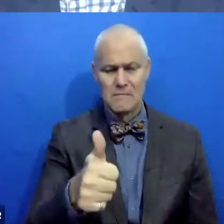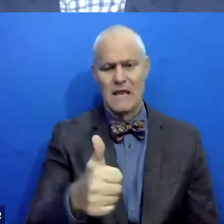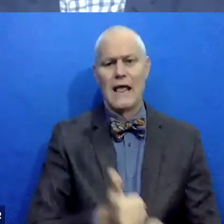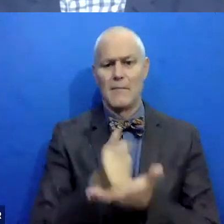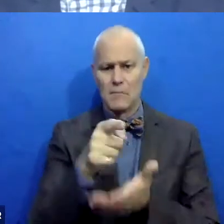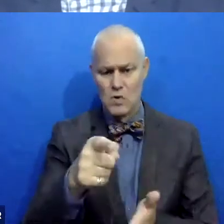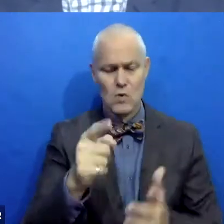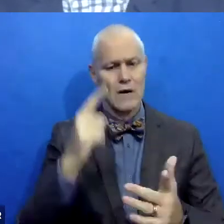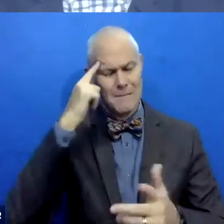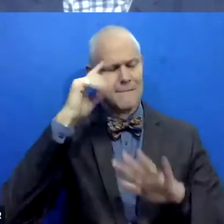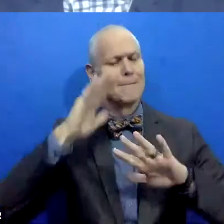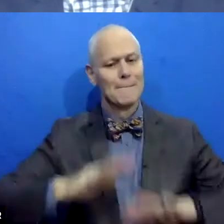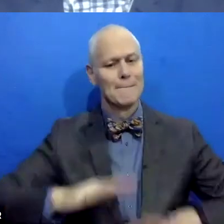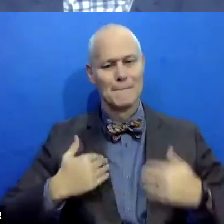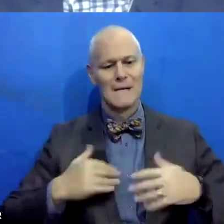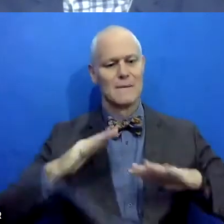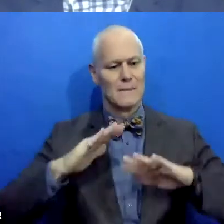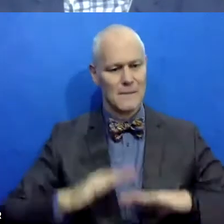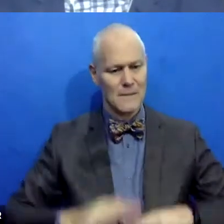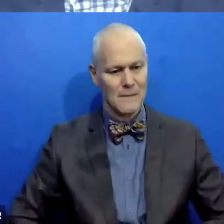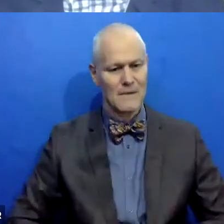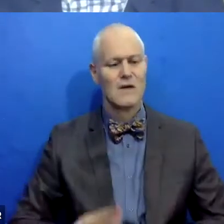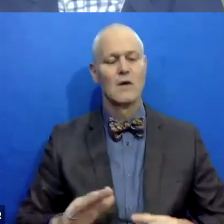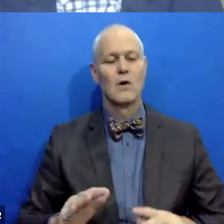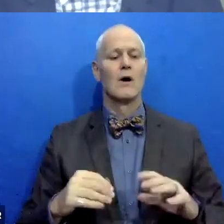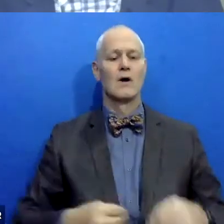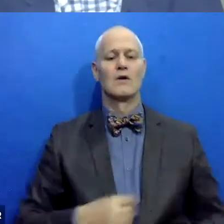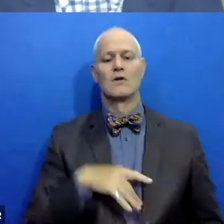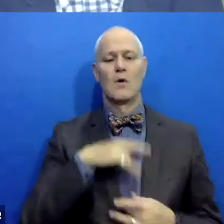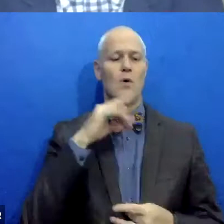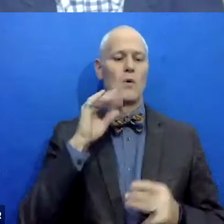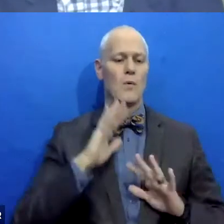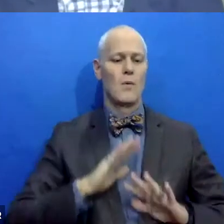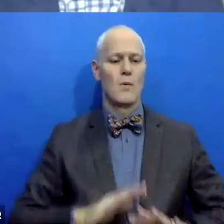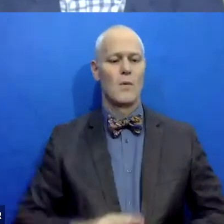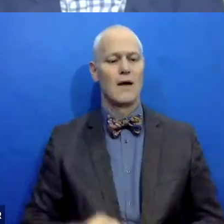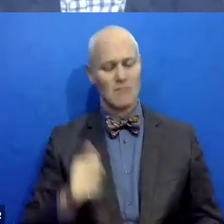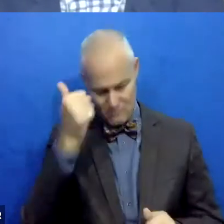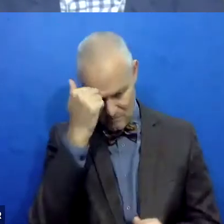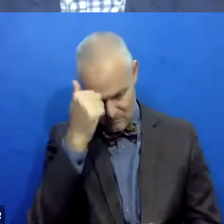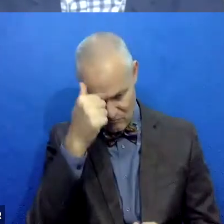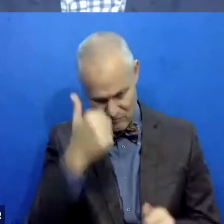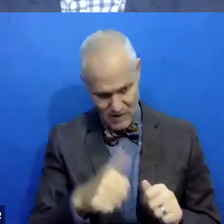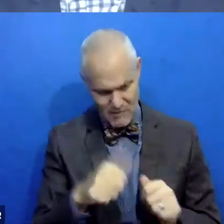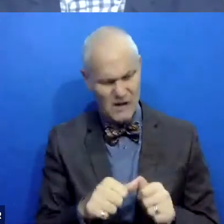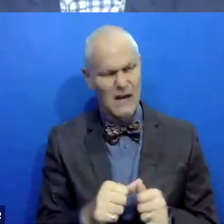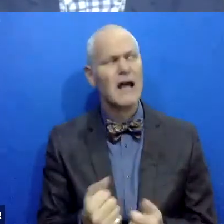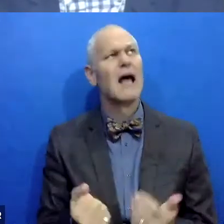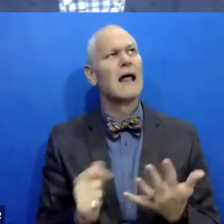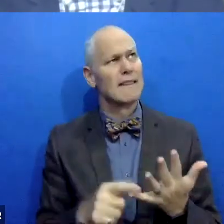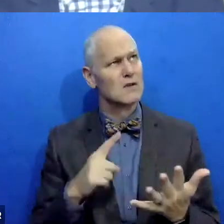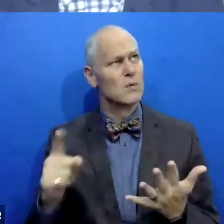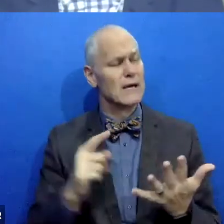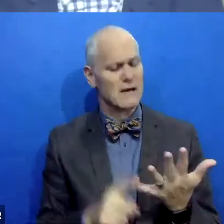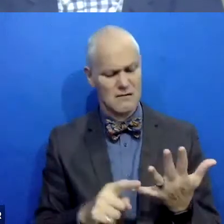mind, your body and your spirit, and just keeping track of those things. Um, and saying, how many of those did I do this week?